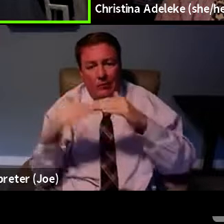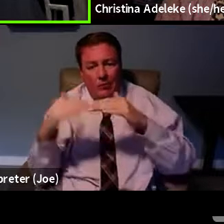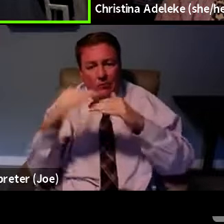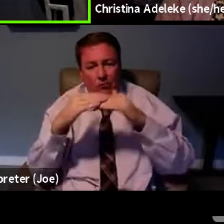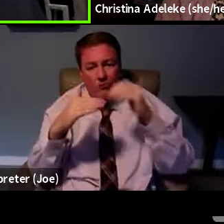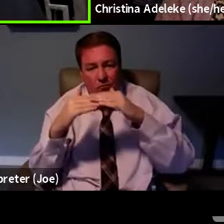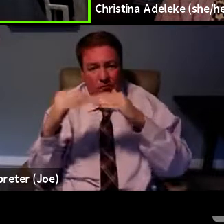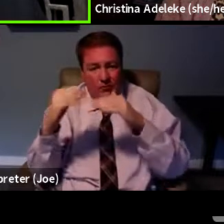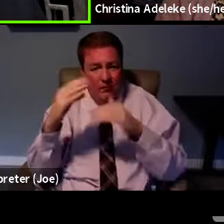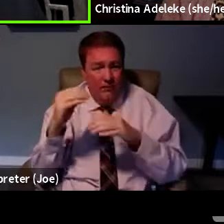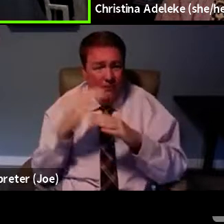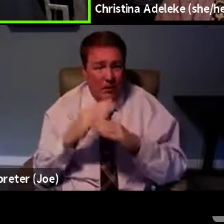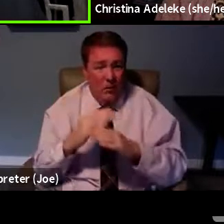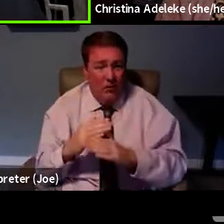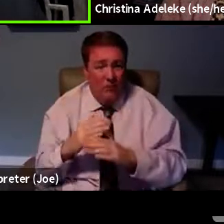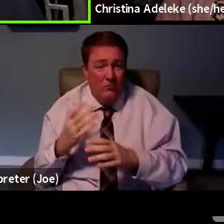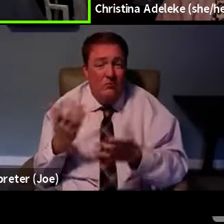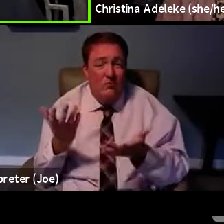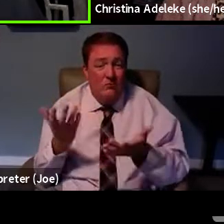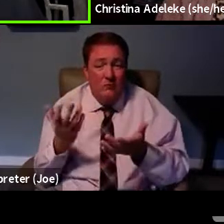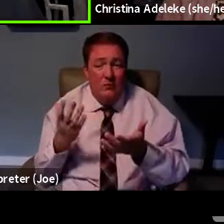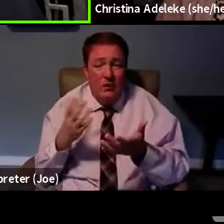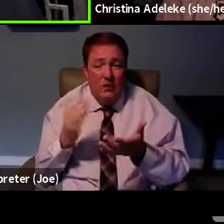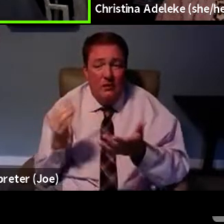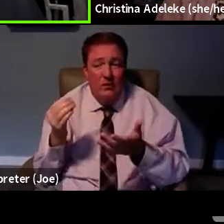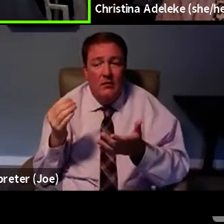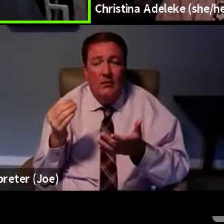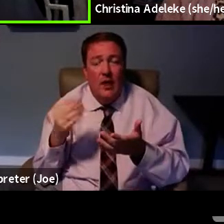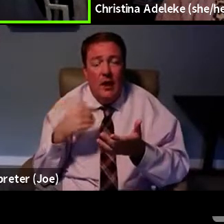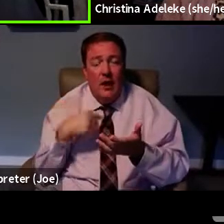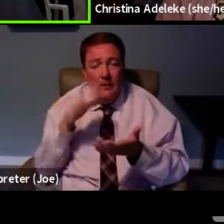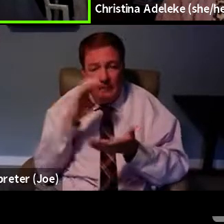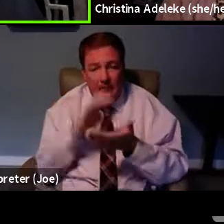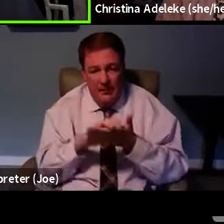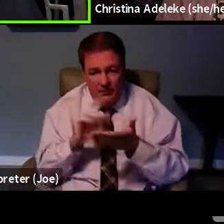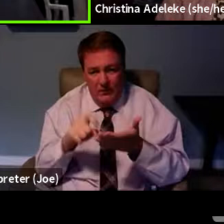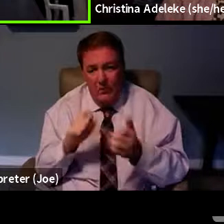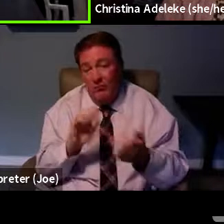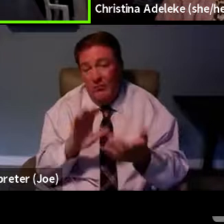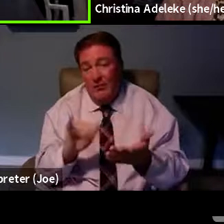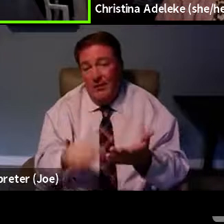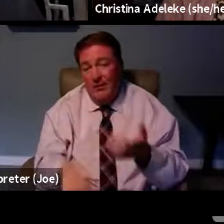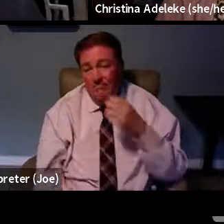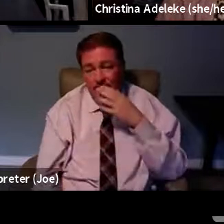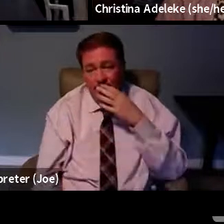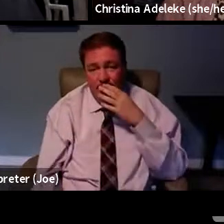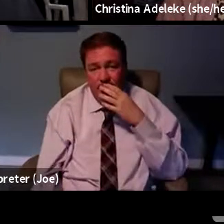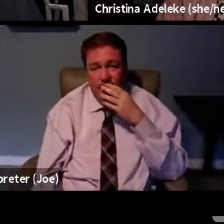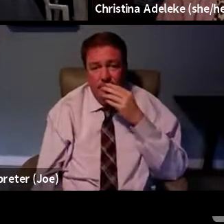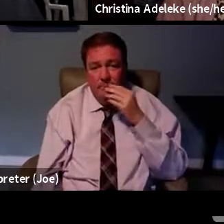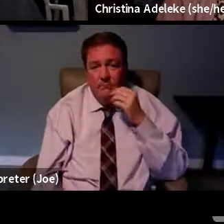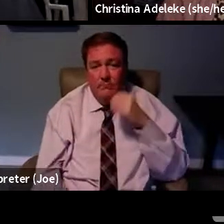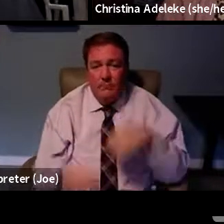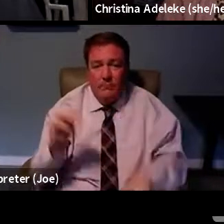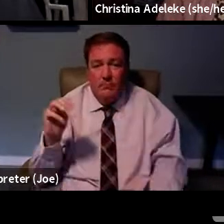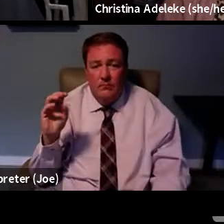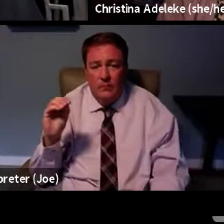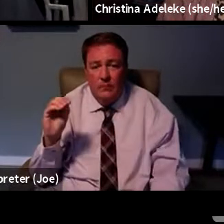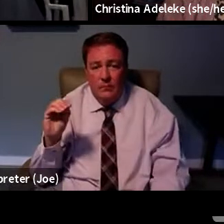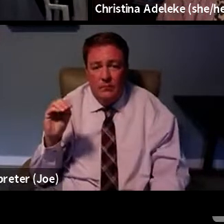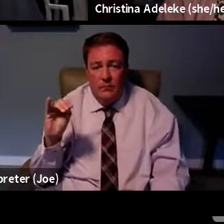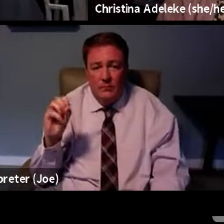barriers that we have to address with PrEP. Yeah, I would like to add